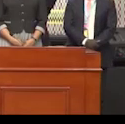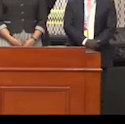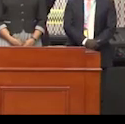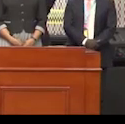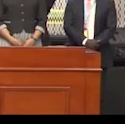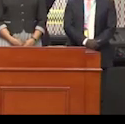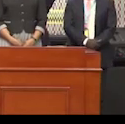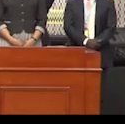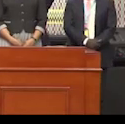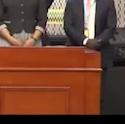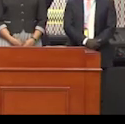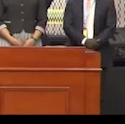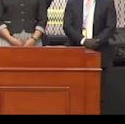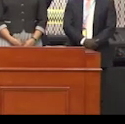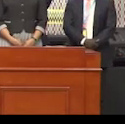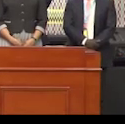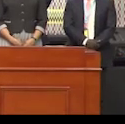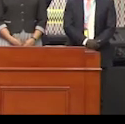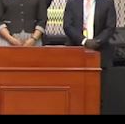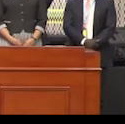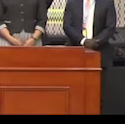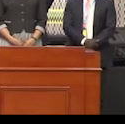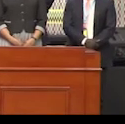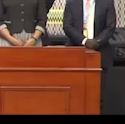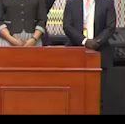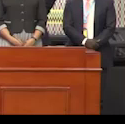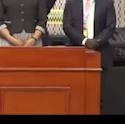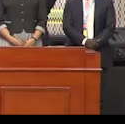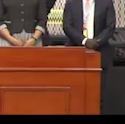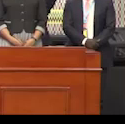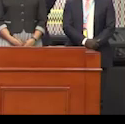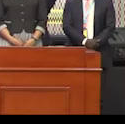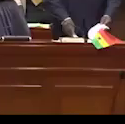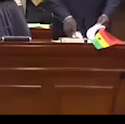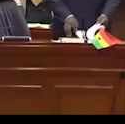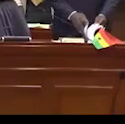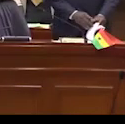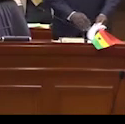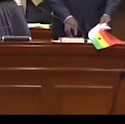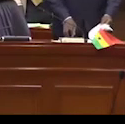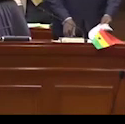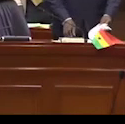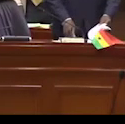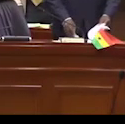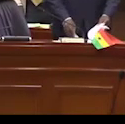of Ghana. Grant that it may perform its high duty as in thy sight,